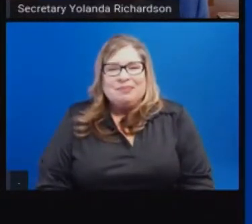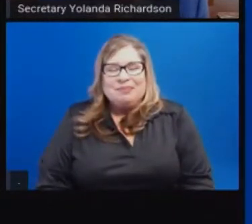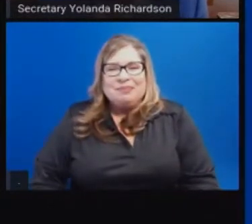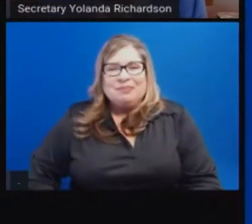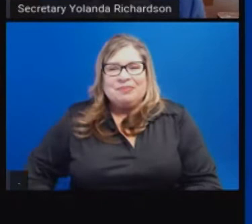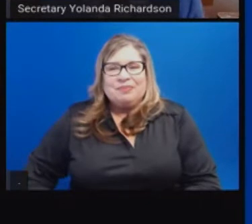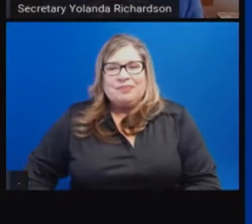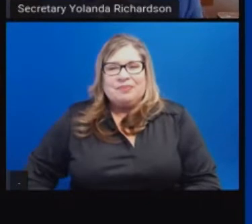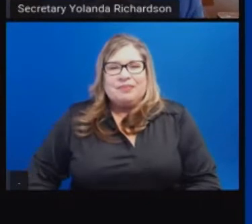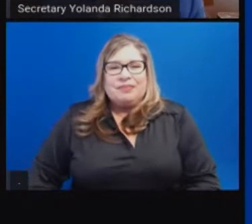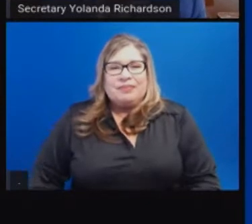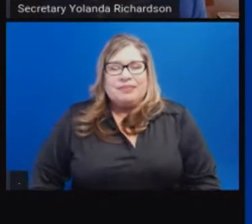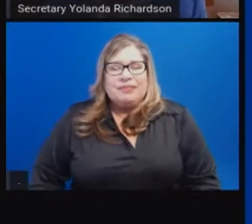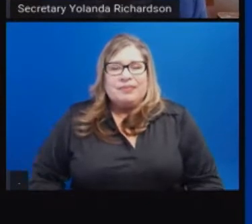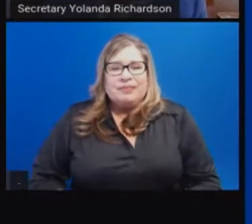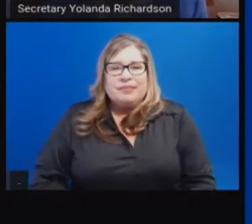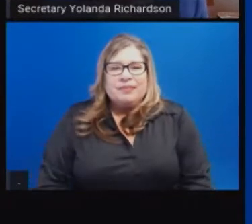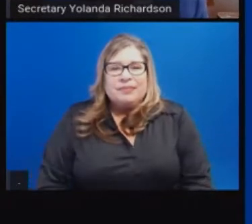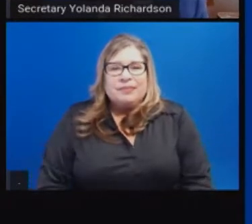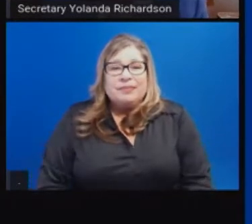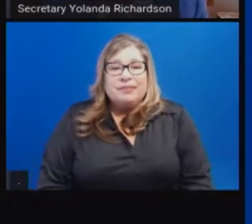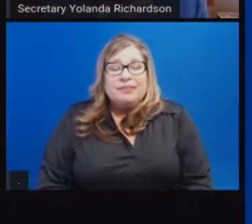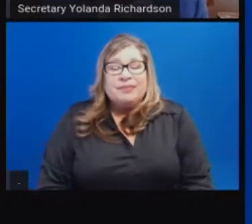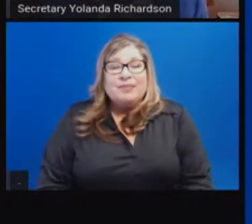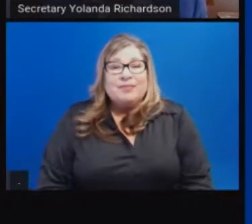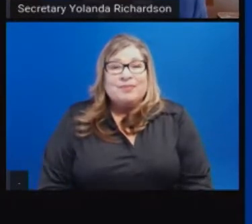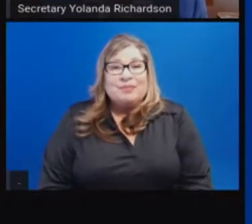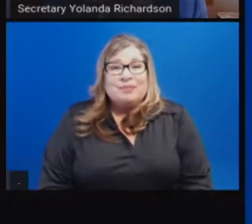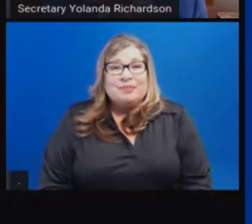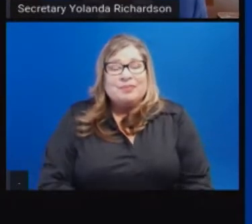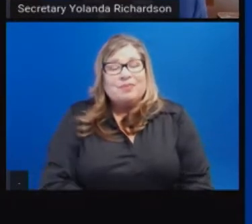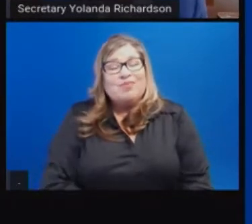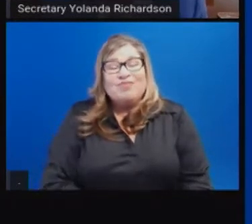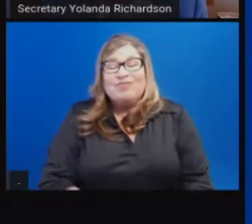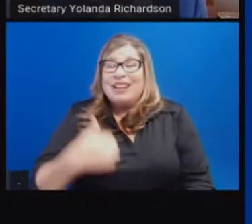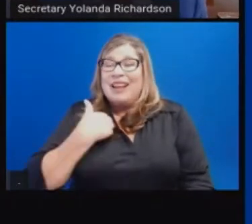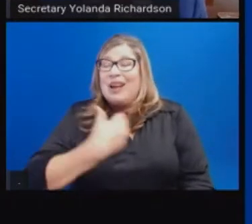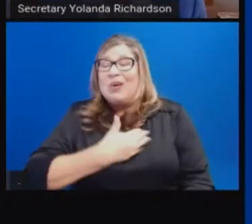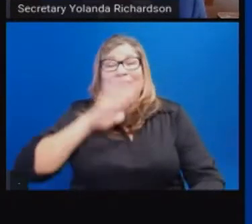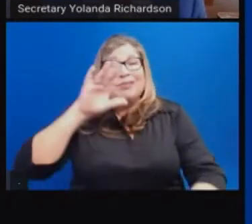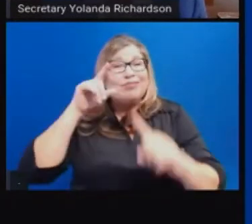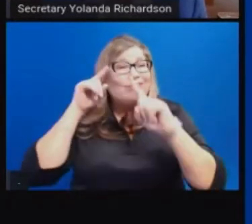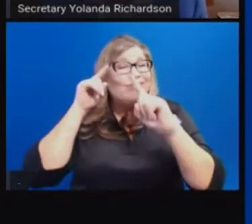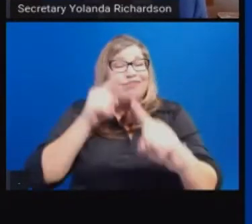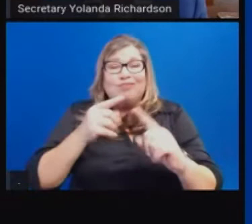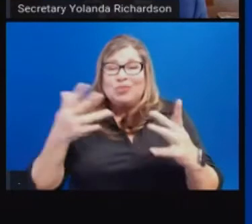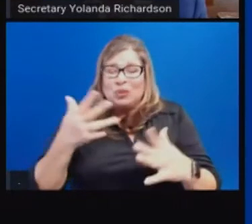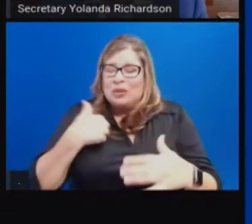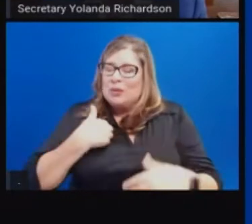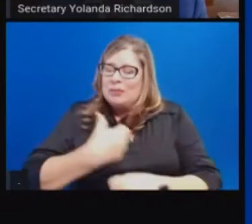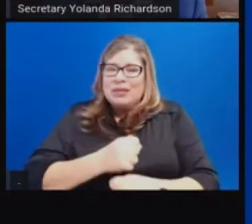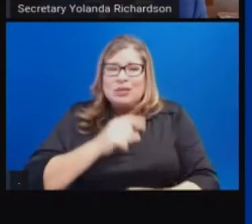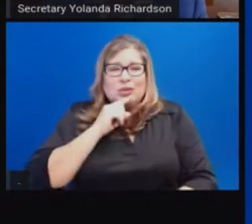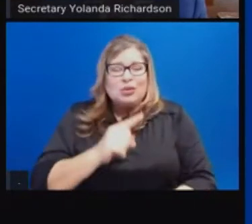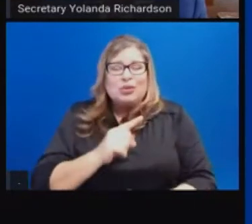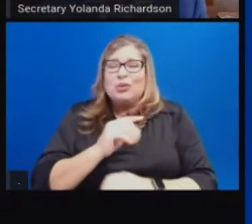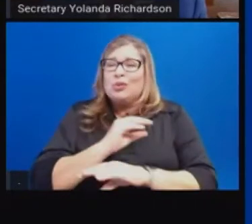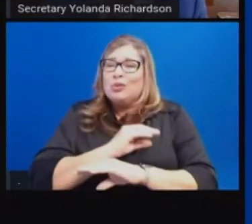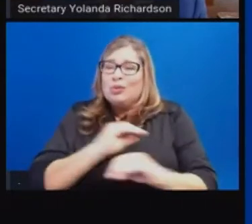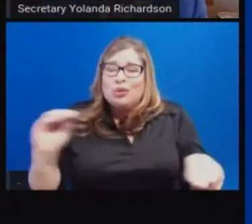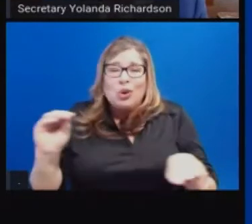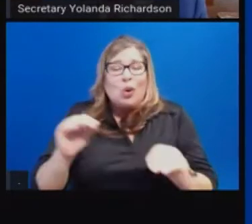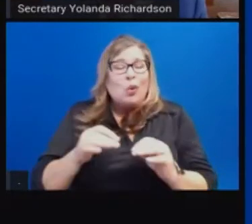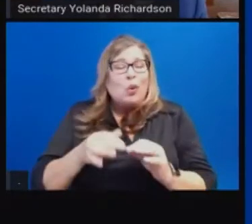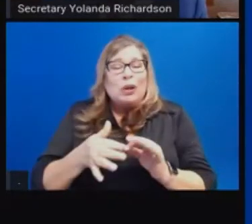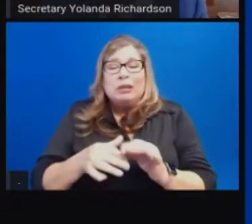Our overarching approach to operations is we want to make sure that nothing slows down the administration of vaccine